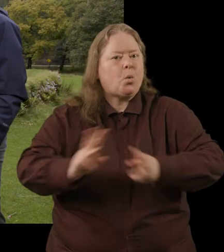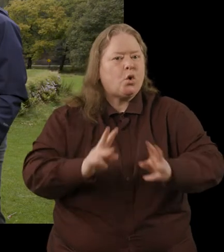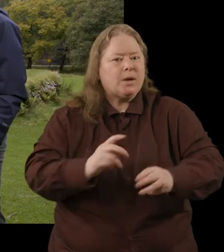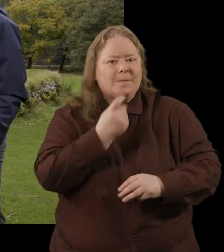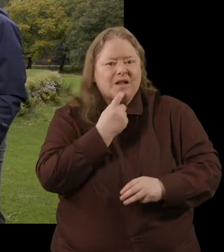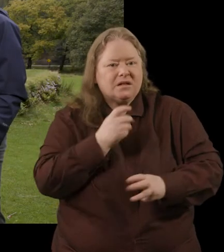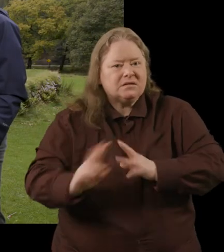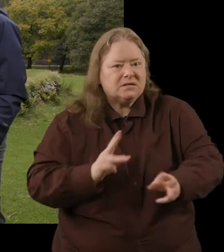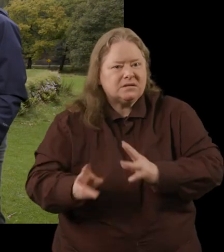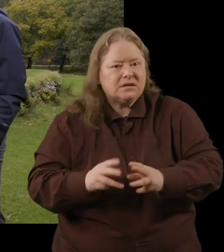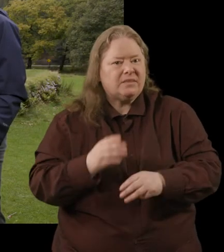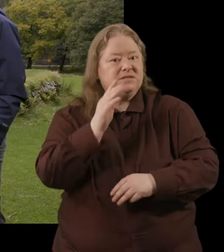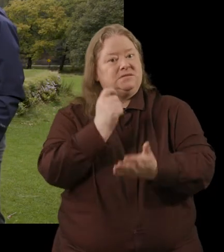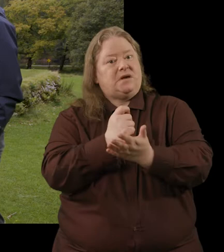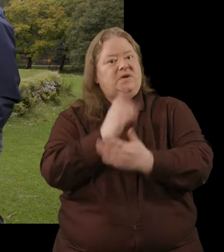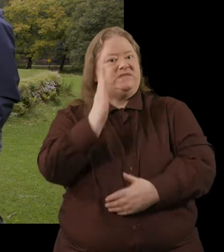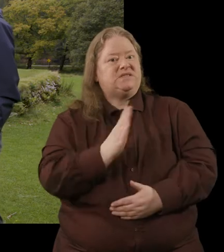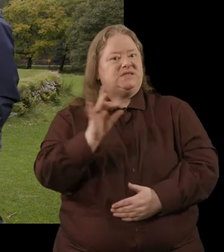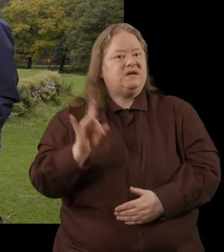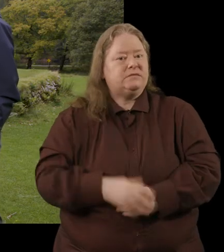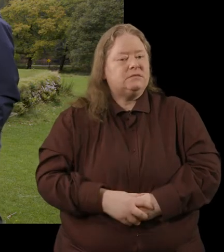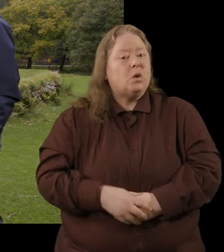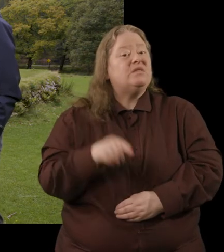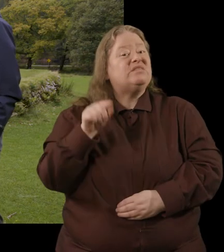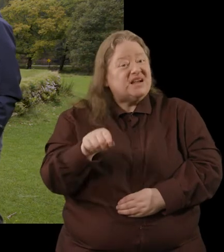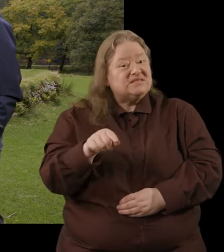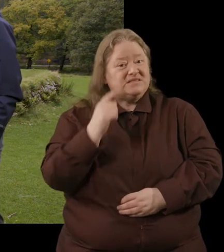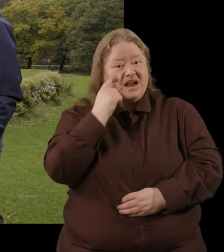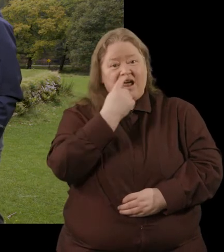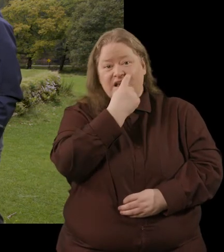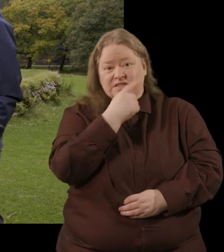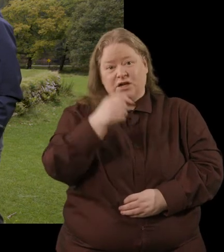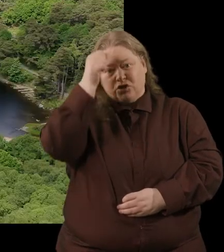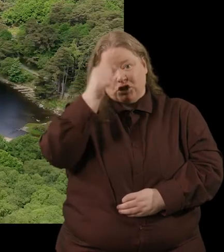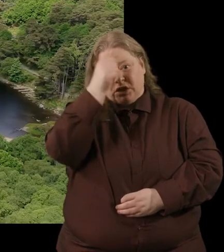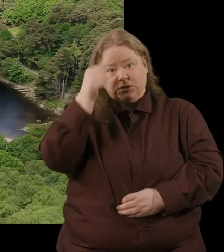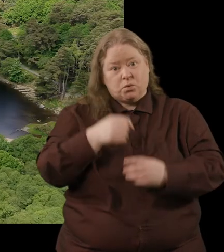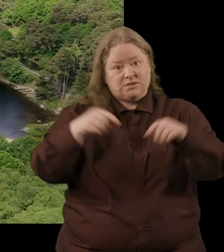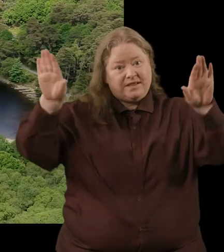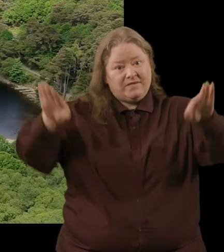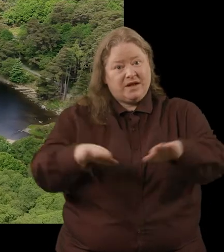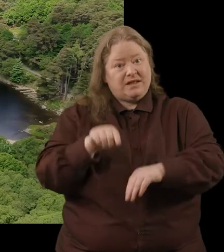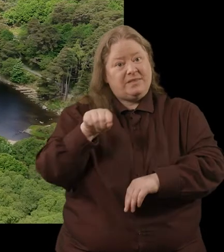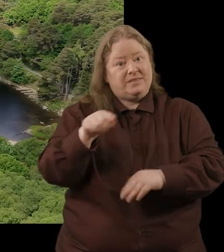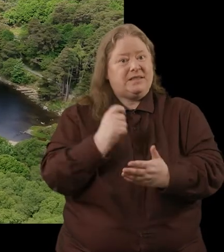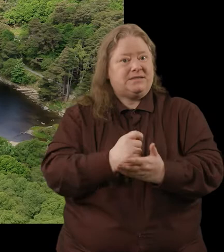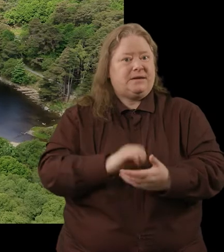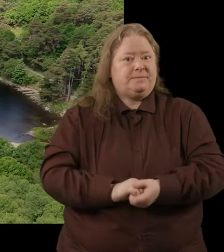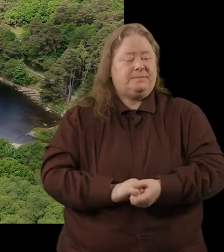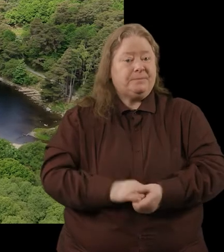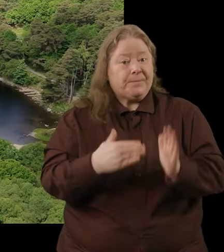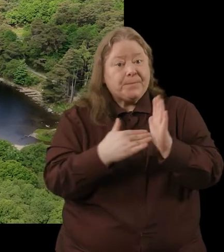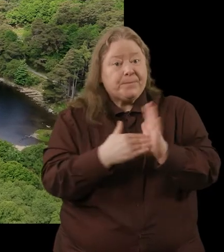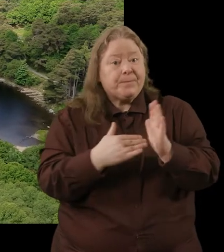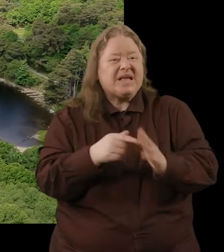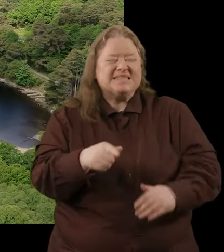at the time of St Kevin. So it really is evidence then that Christianity was in the valley at that time? Yeah, it's the